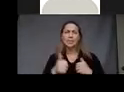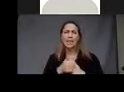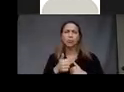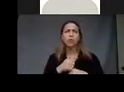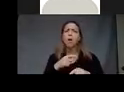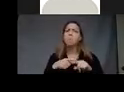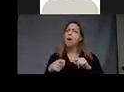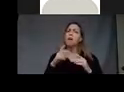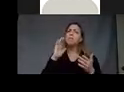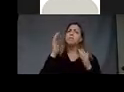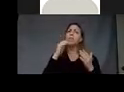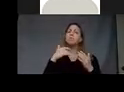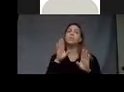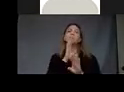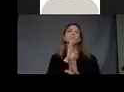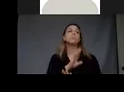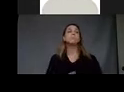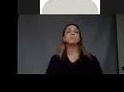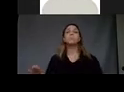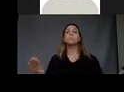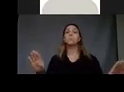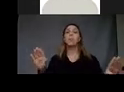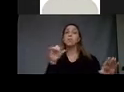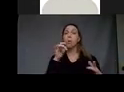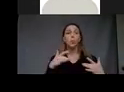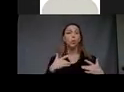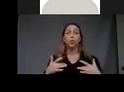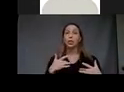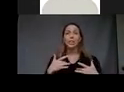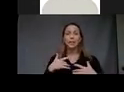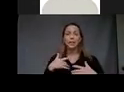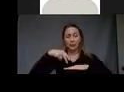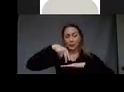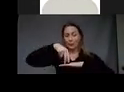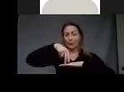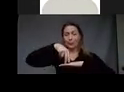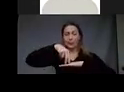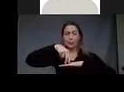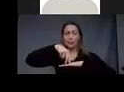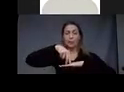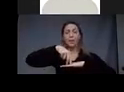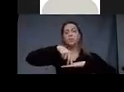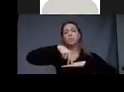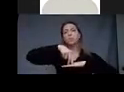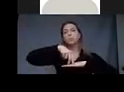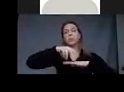completely unfazed she's right up at the edge of the cliff and she's